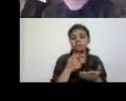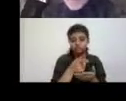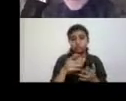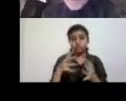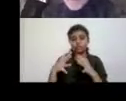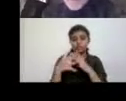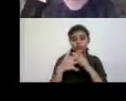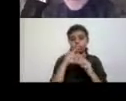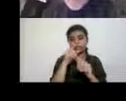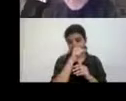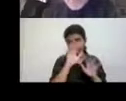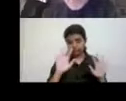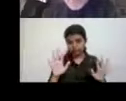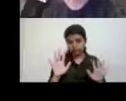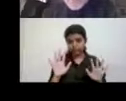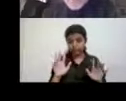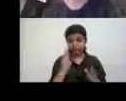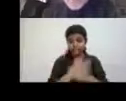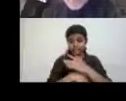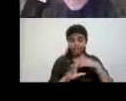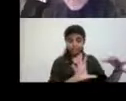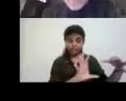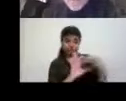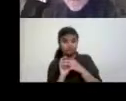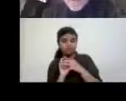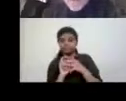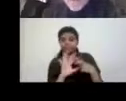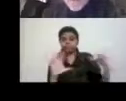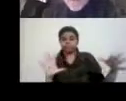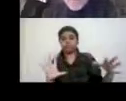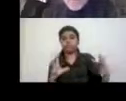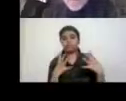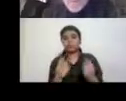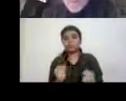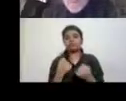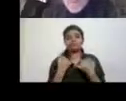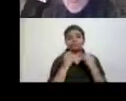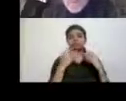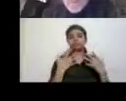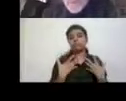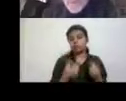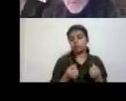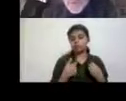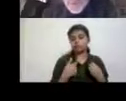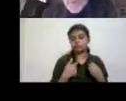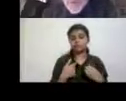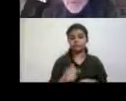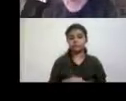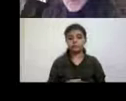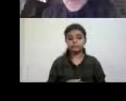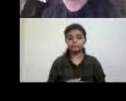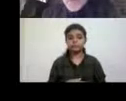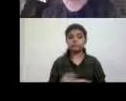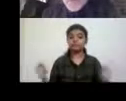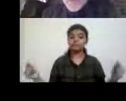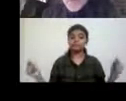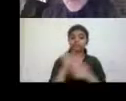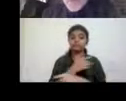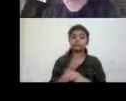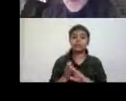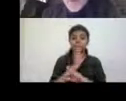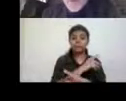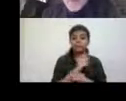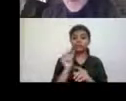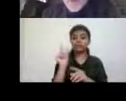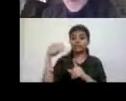and didn't want to be associated with, uh, disability. Um, there, there was the conflict that I mentioned between the